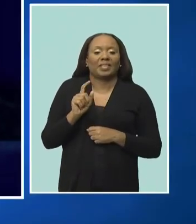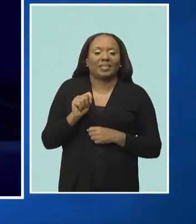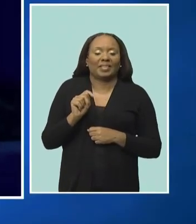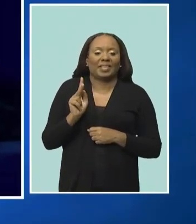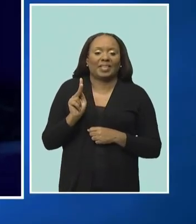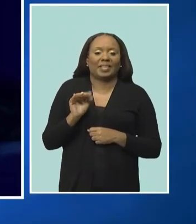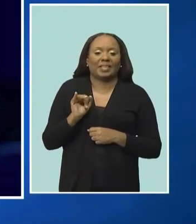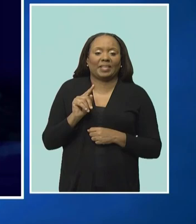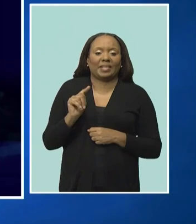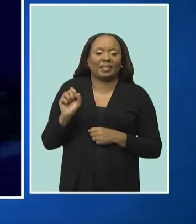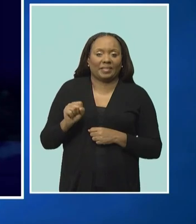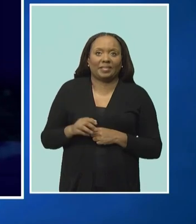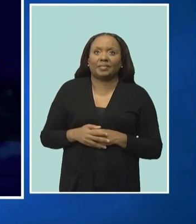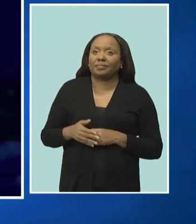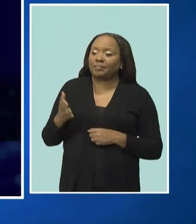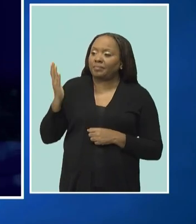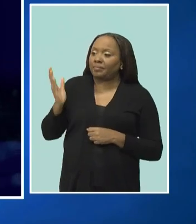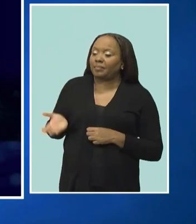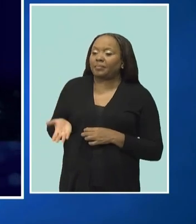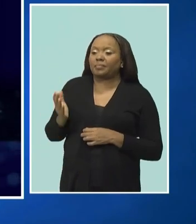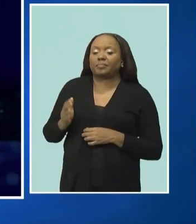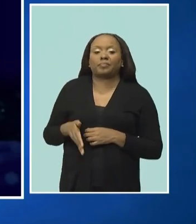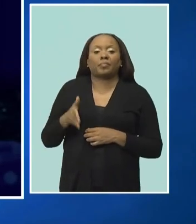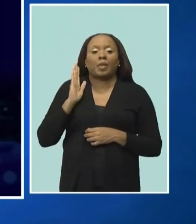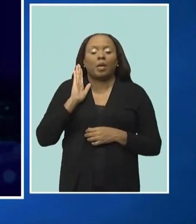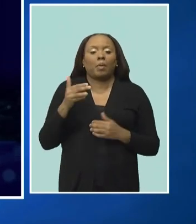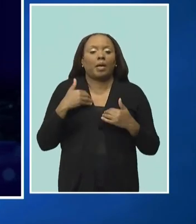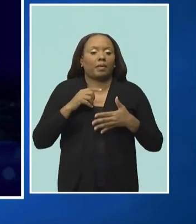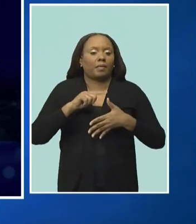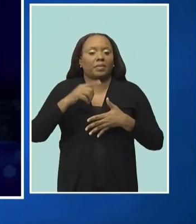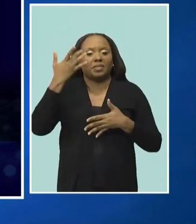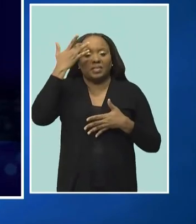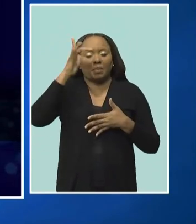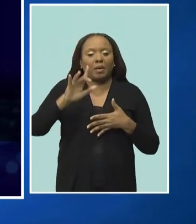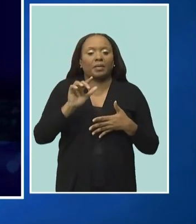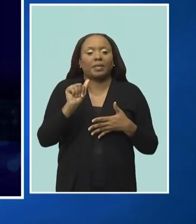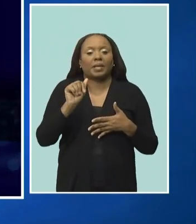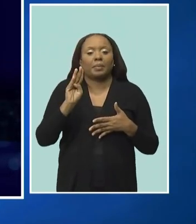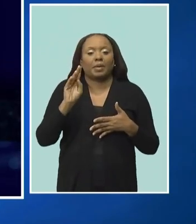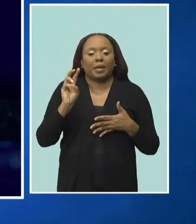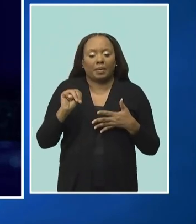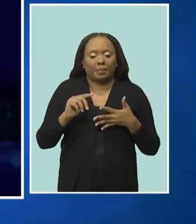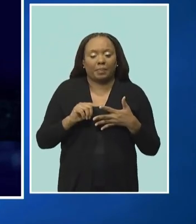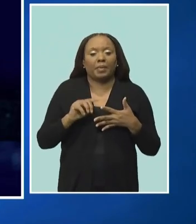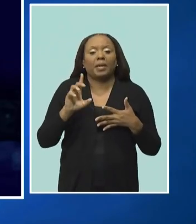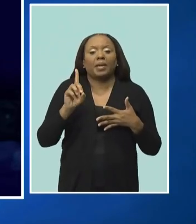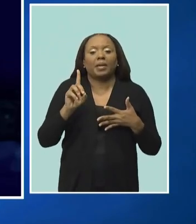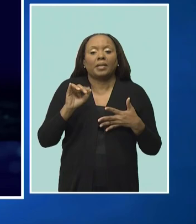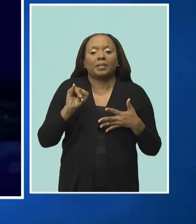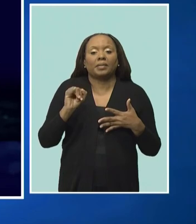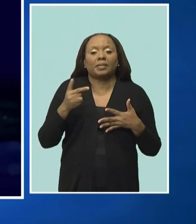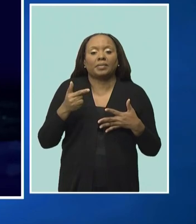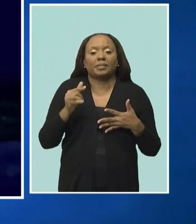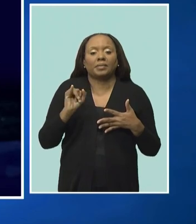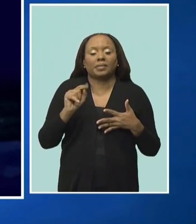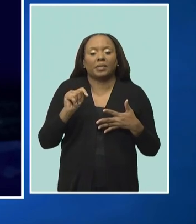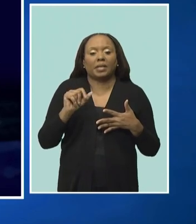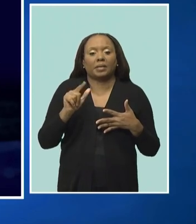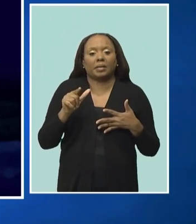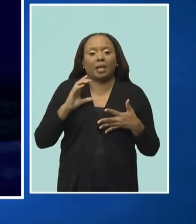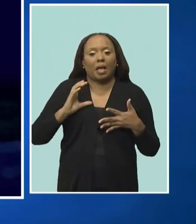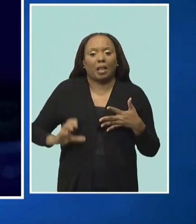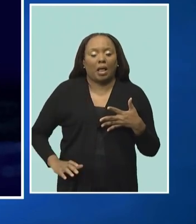smart ABMs, digital client onboarding, and